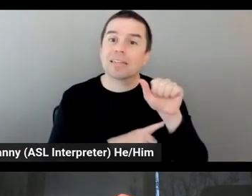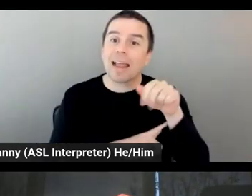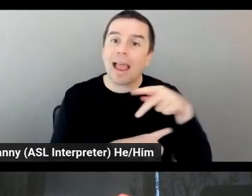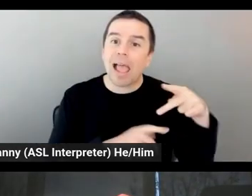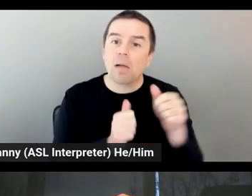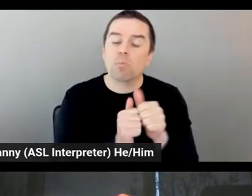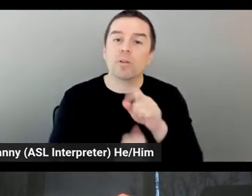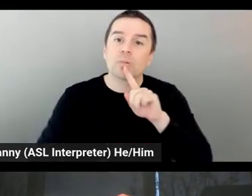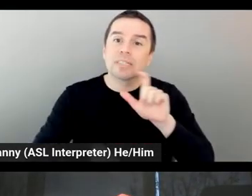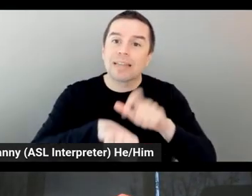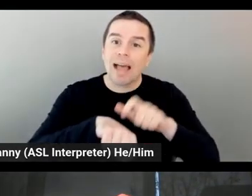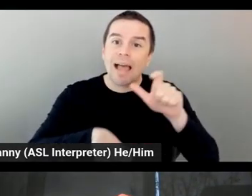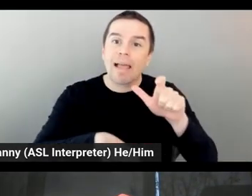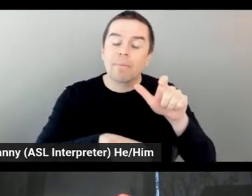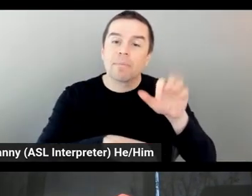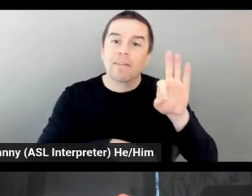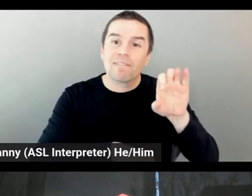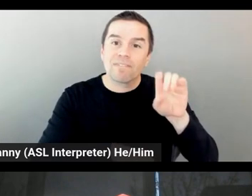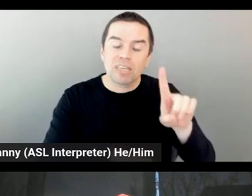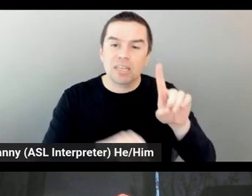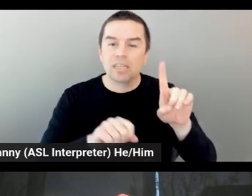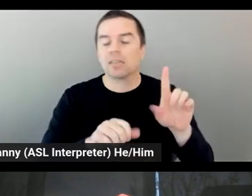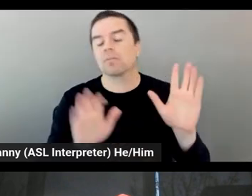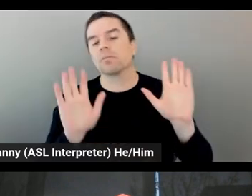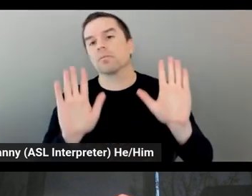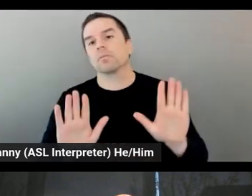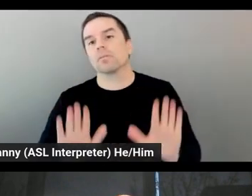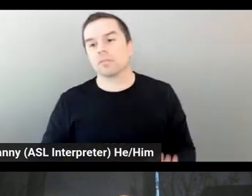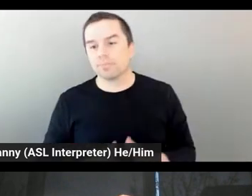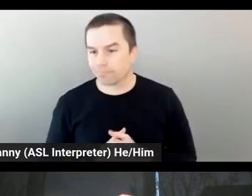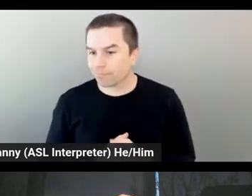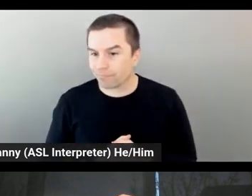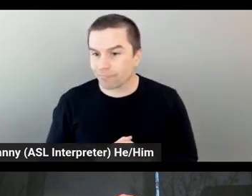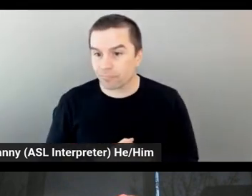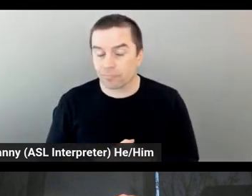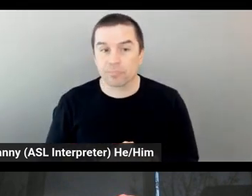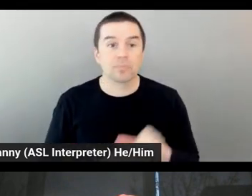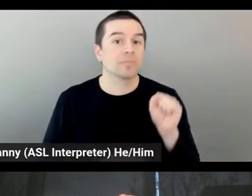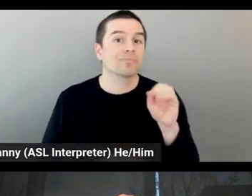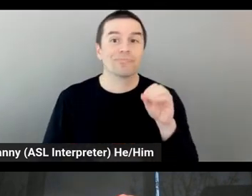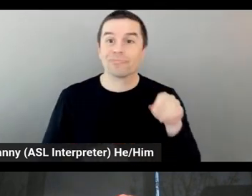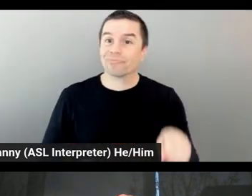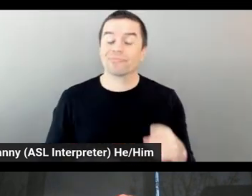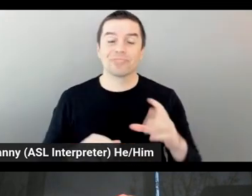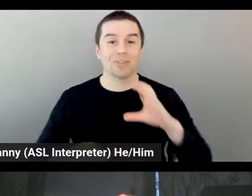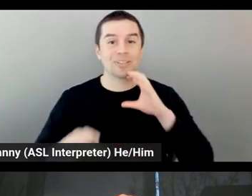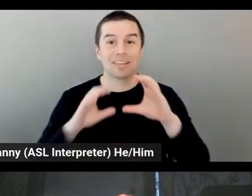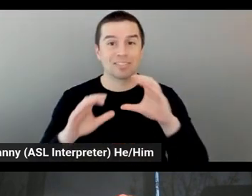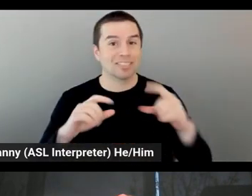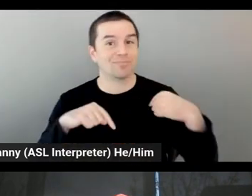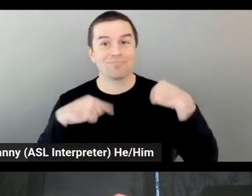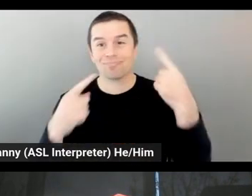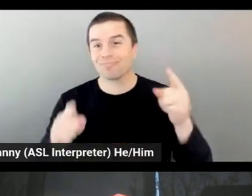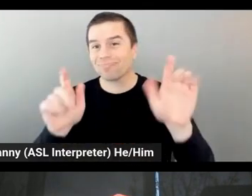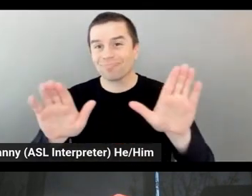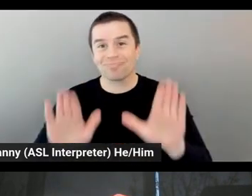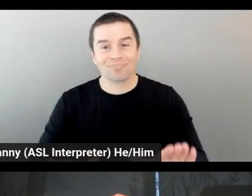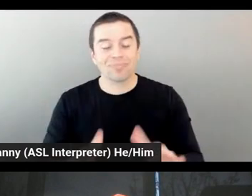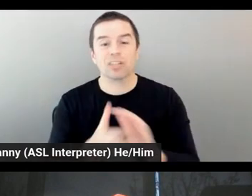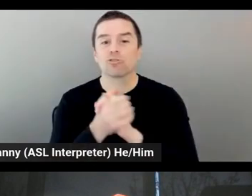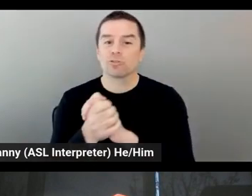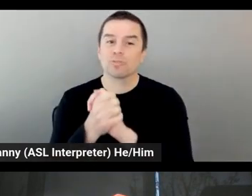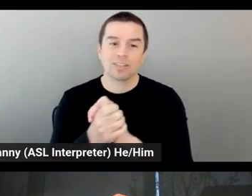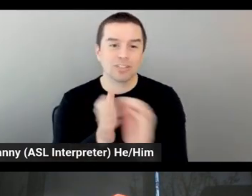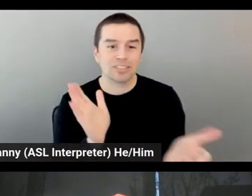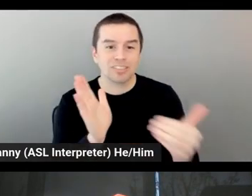Well, this has been a fantastic discussion. Congratulations, Silvia, on the launch of the car and the new fan app. And thank you